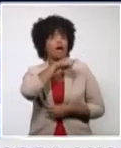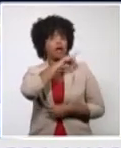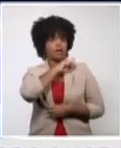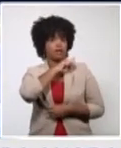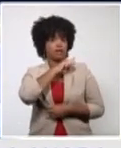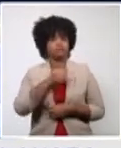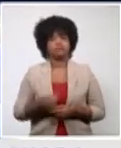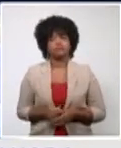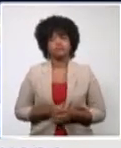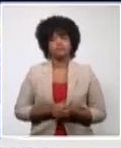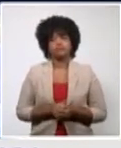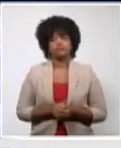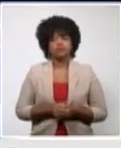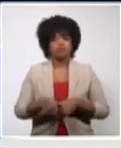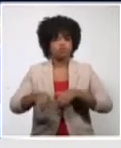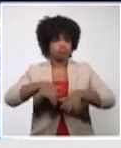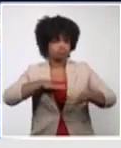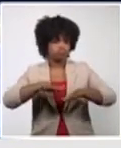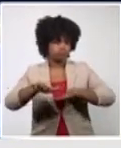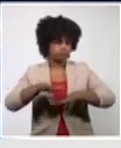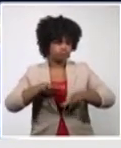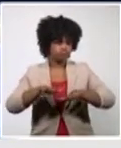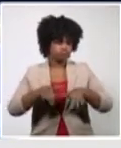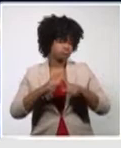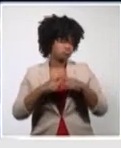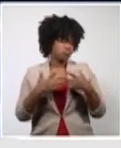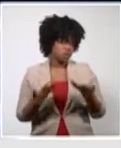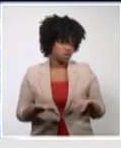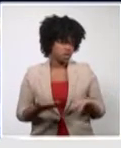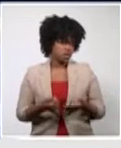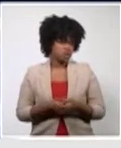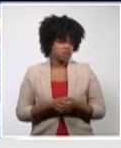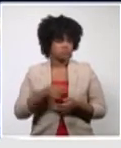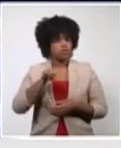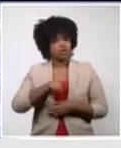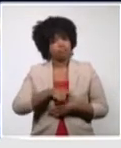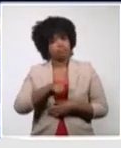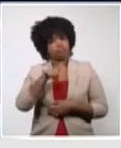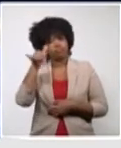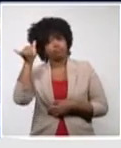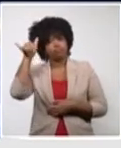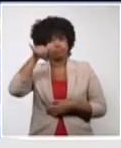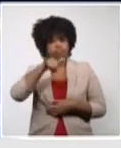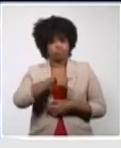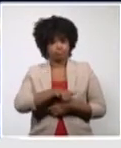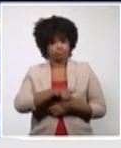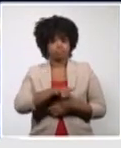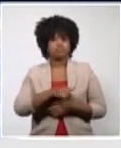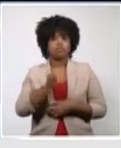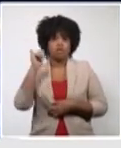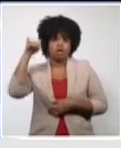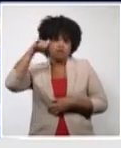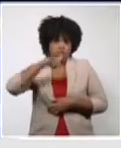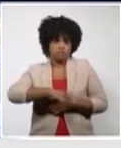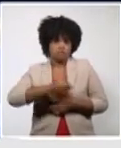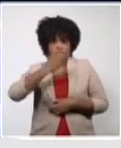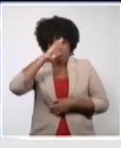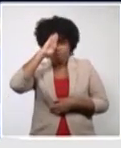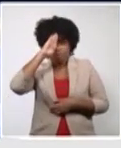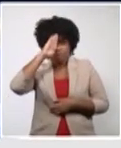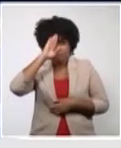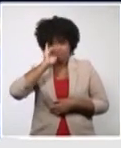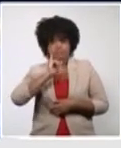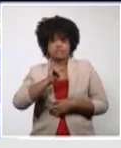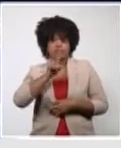Yesterday had some movement from the migratory point of view. 162 travelers entered